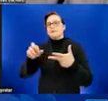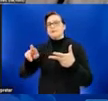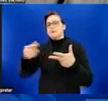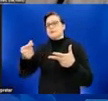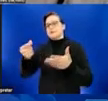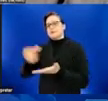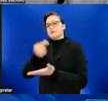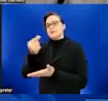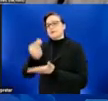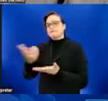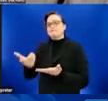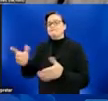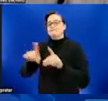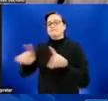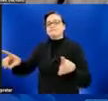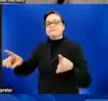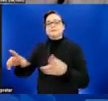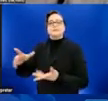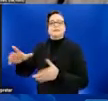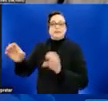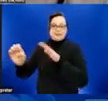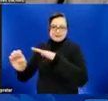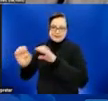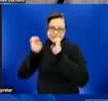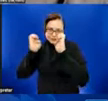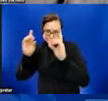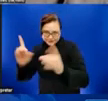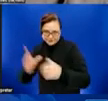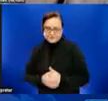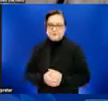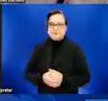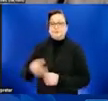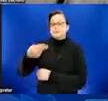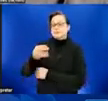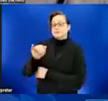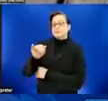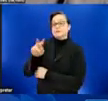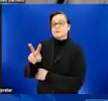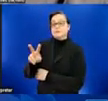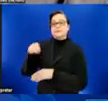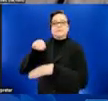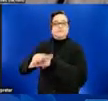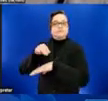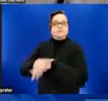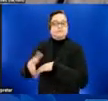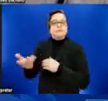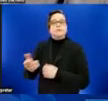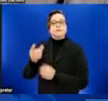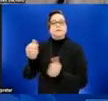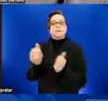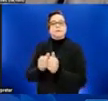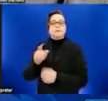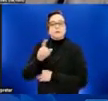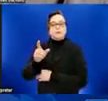field of HIV since 1995. He has conducted HIV counseling and testing with street-based sex workers in Washington, D